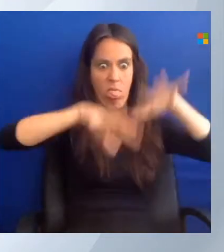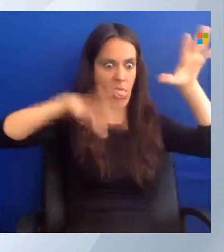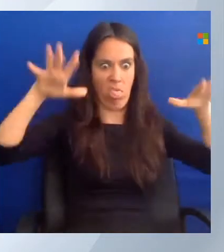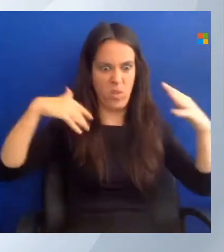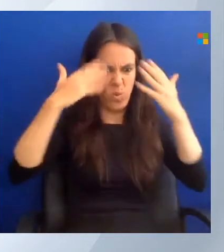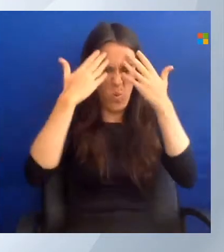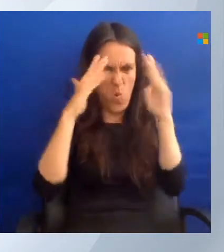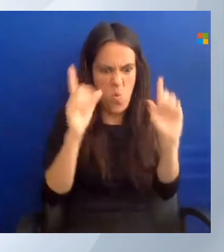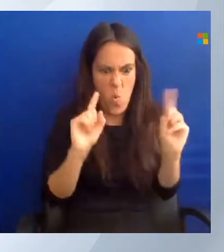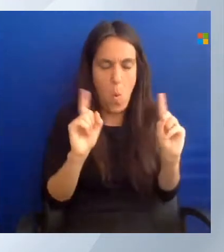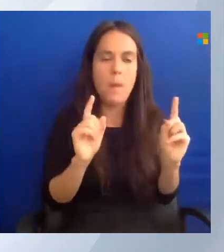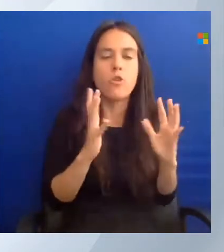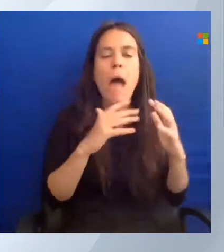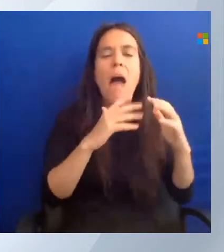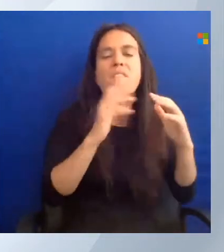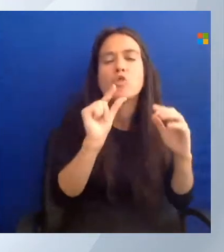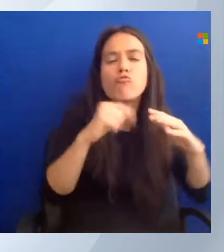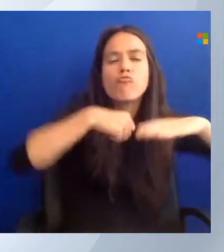available there.